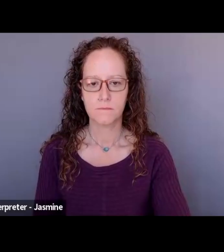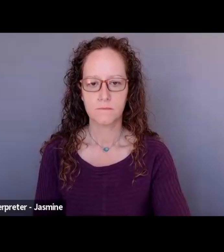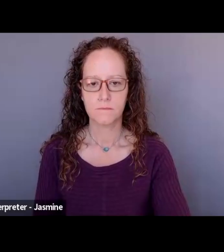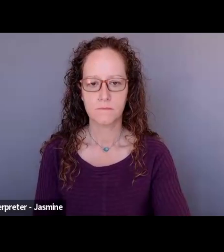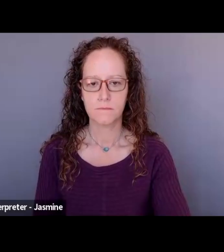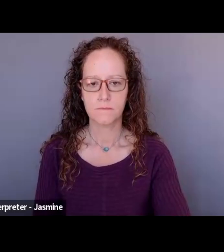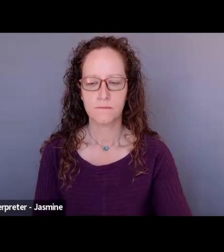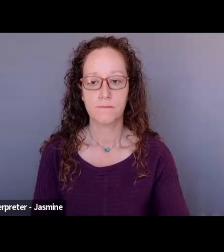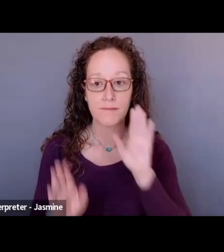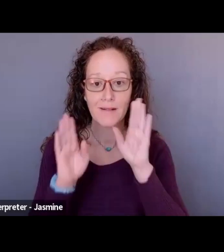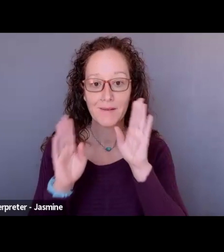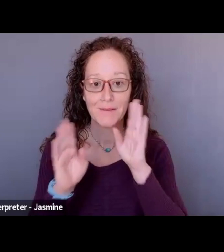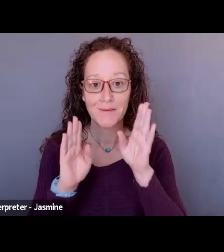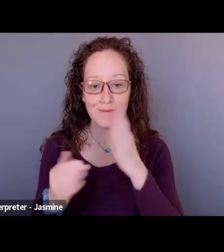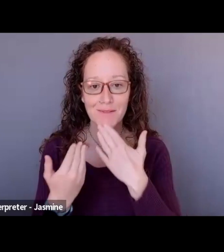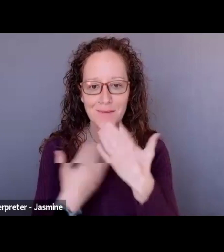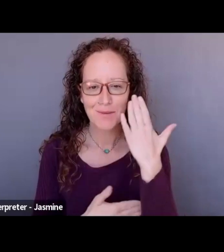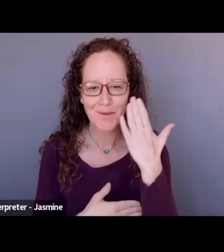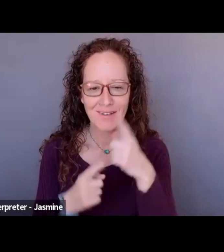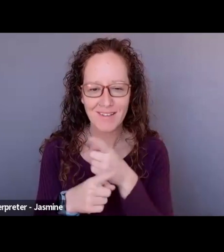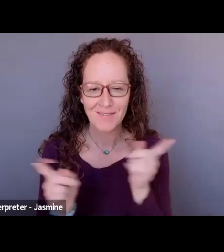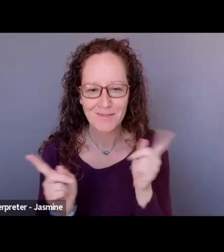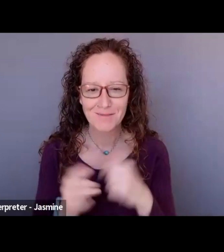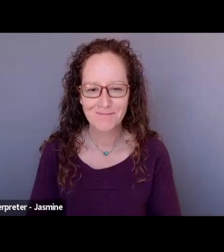Hello, hello. Good morning, everyone.